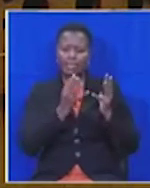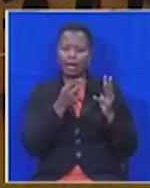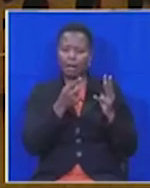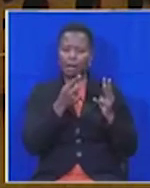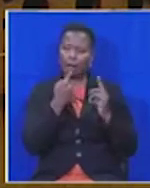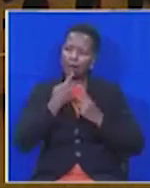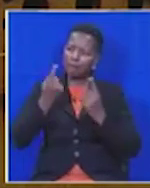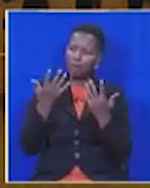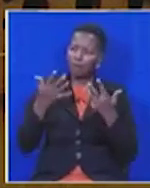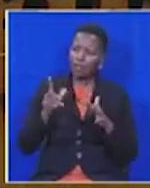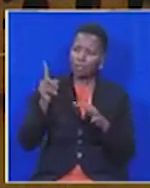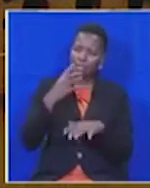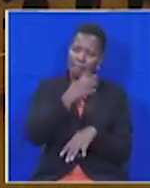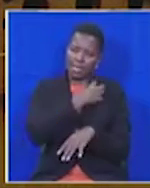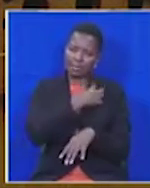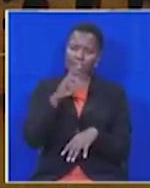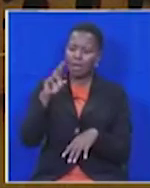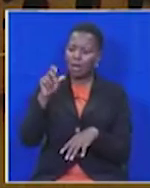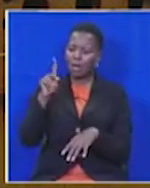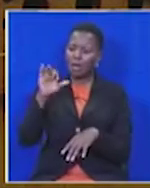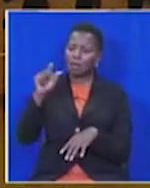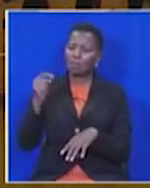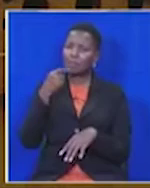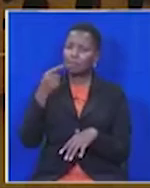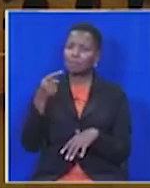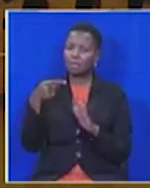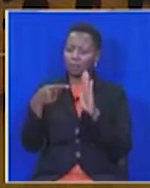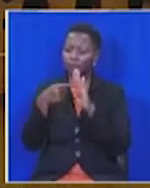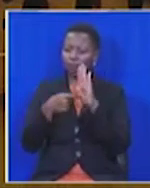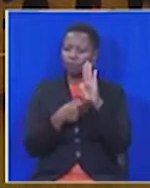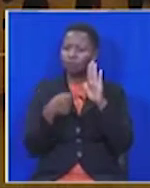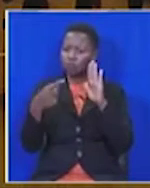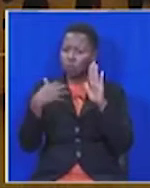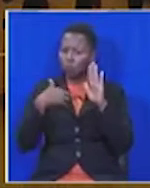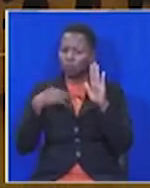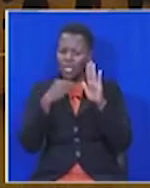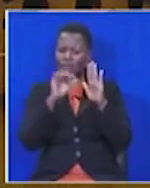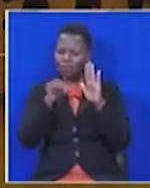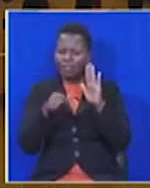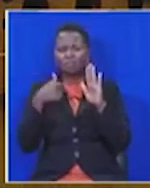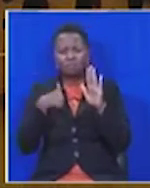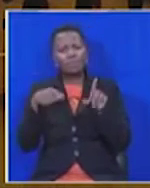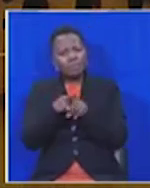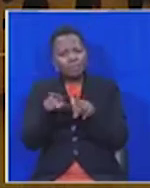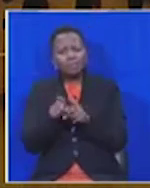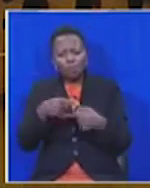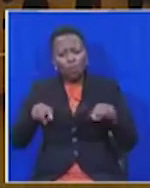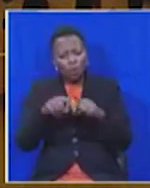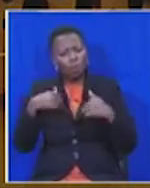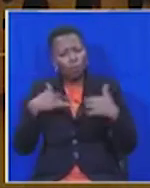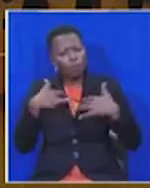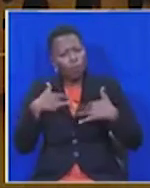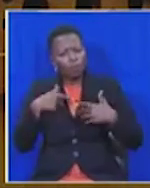Honourable Minister Hadheba, very concerned about what is going on in Parliament. And I agree with you. I think we have all said we are very concerned about what happens here.